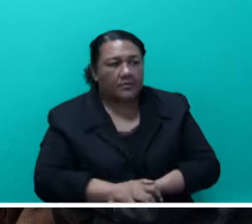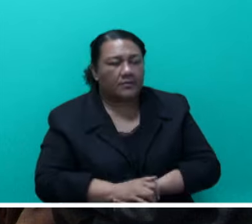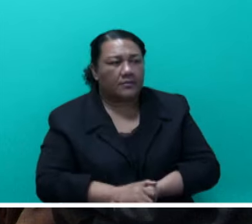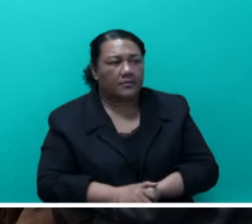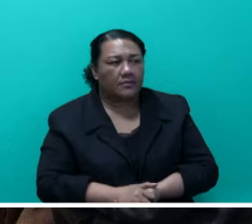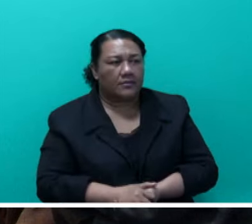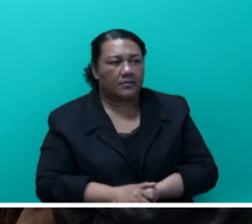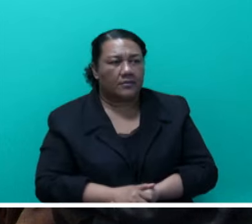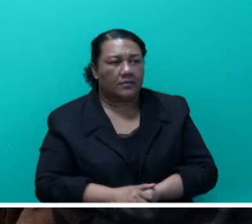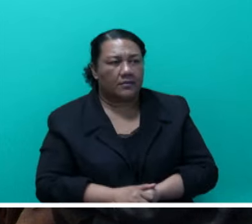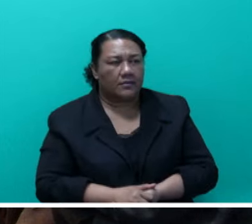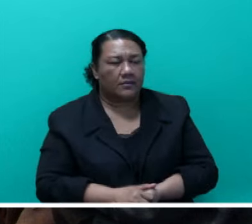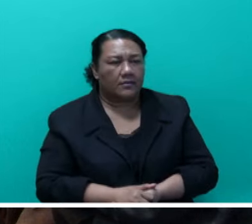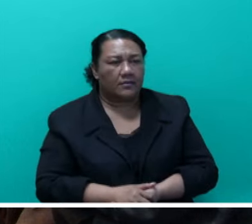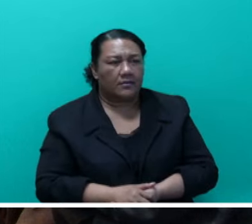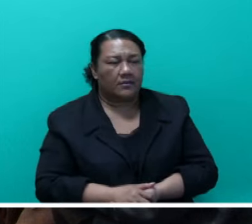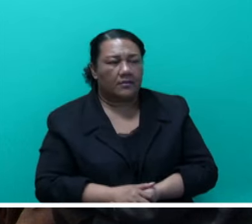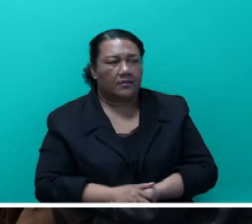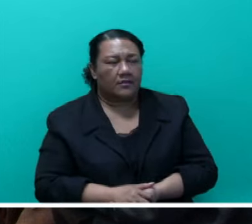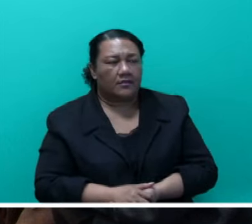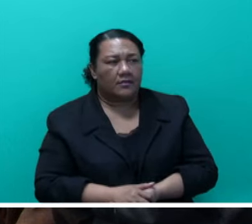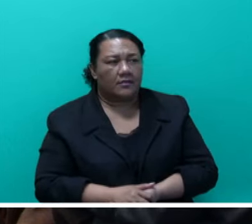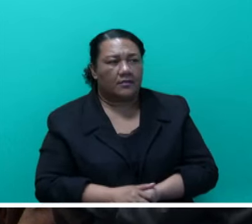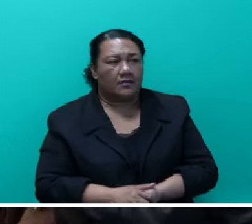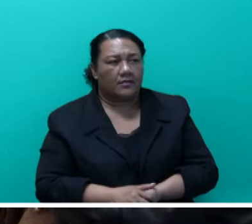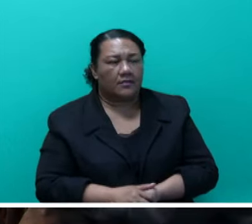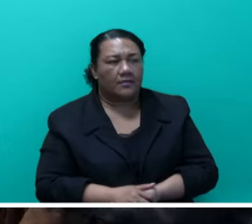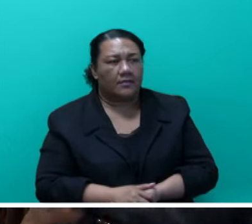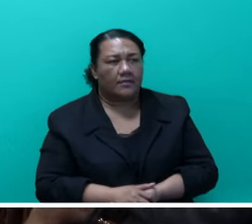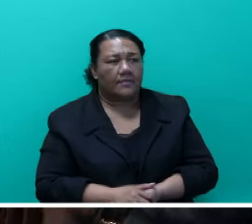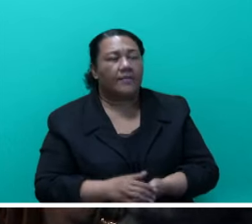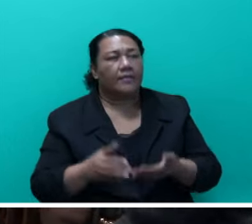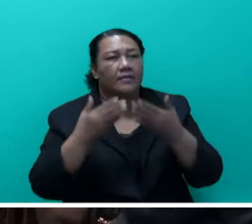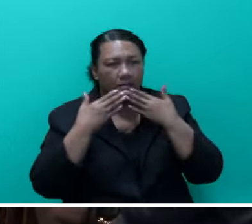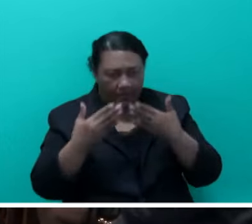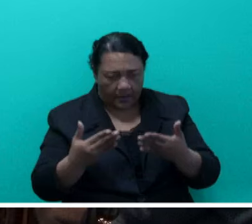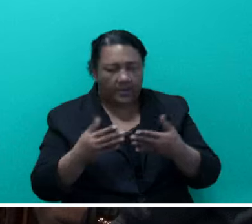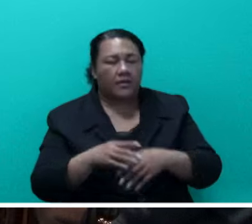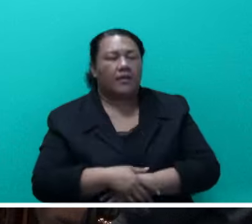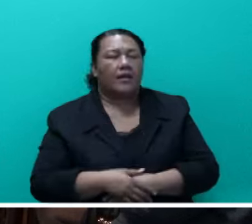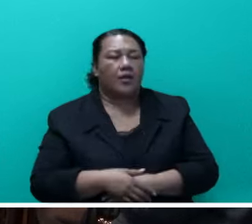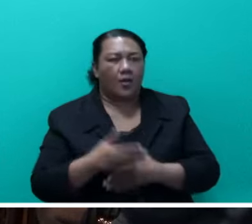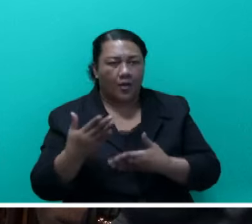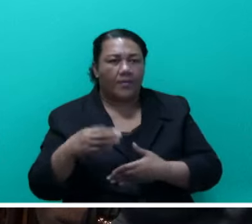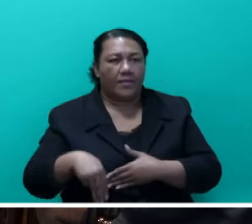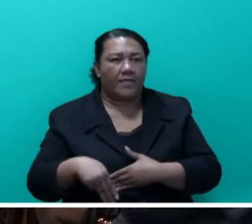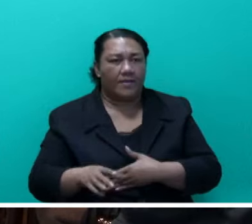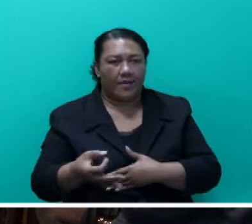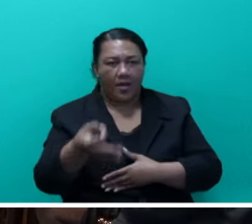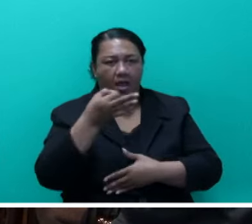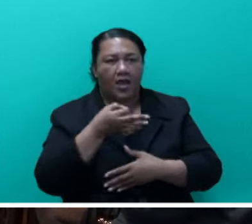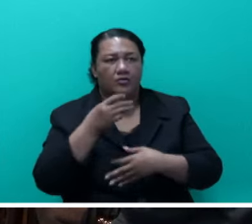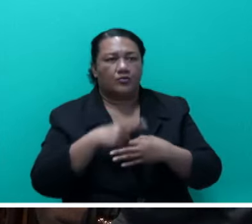Honourable Speaker, I thank the honourable member for his question. Honourable Speaker,